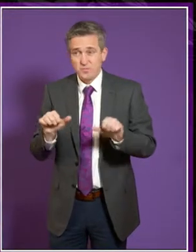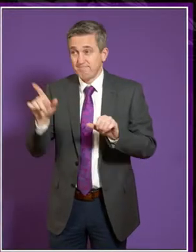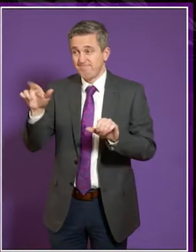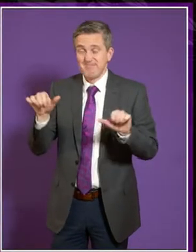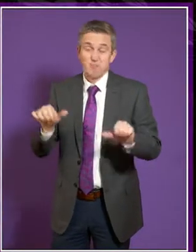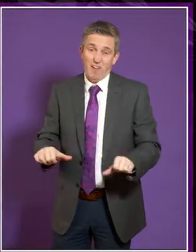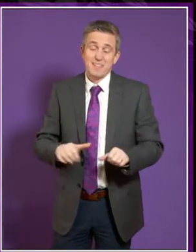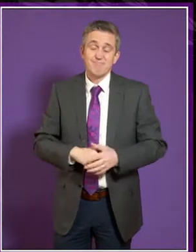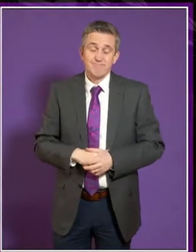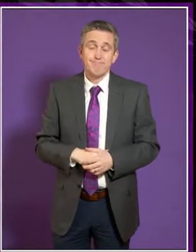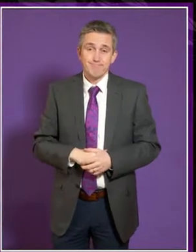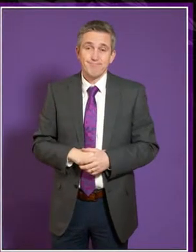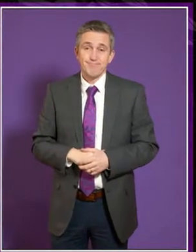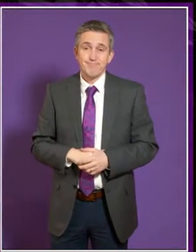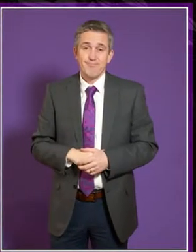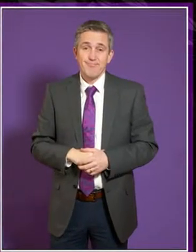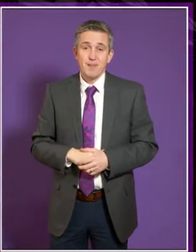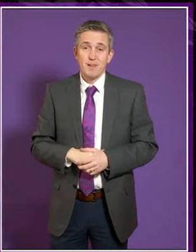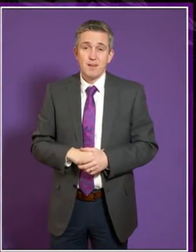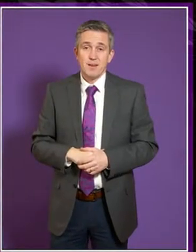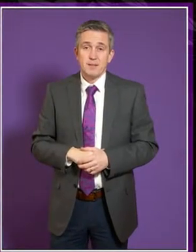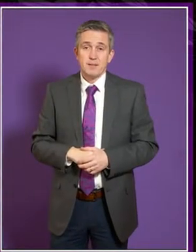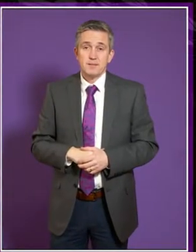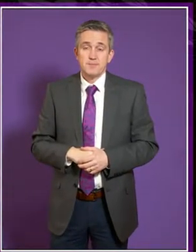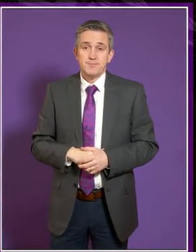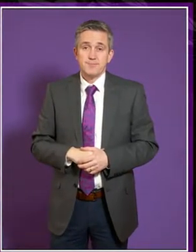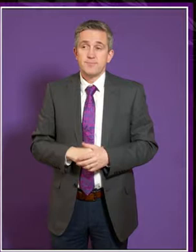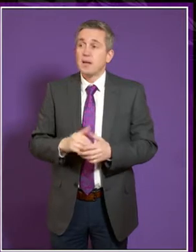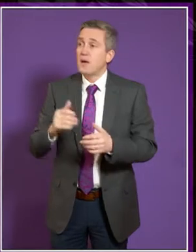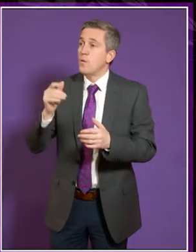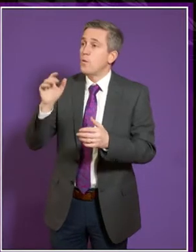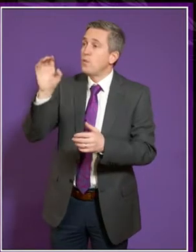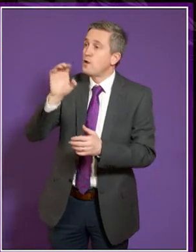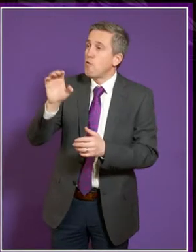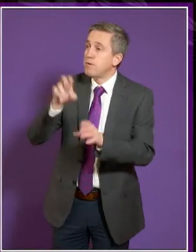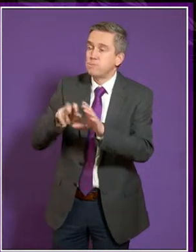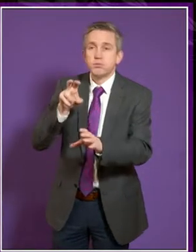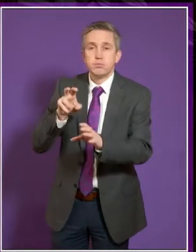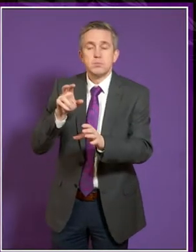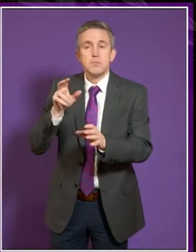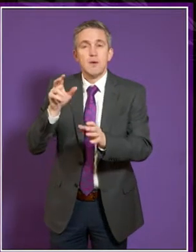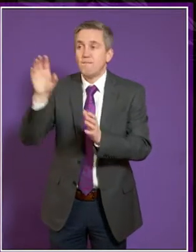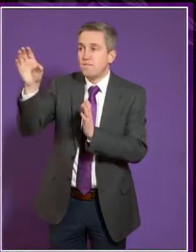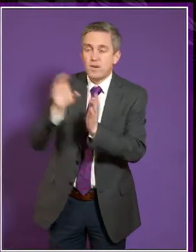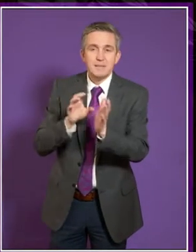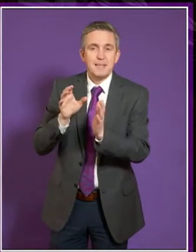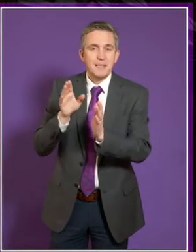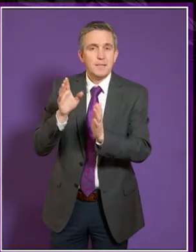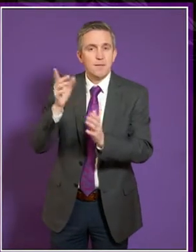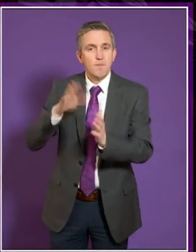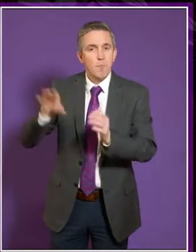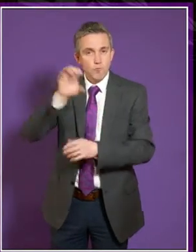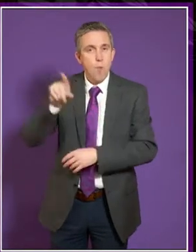implications of, you know, changes to the level of research funding, some of which comes from Europe,